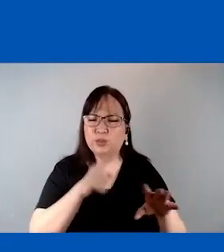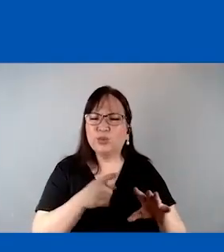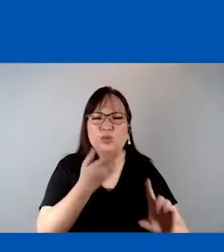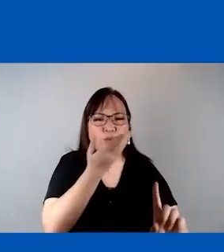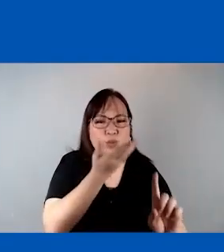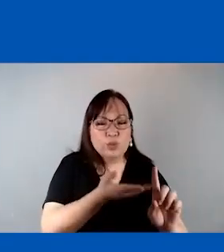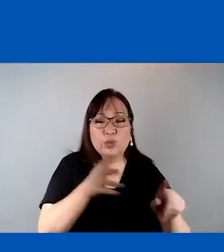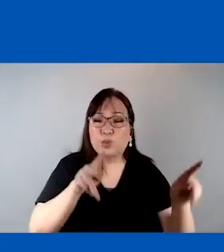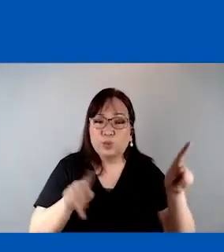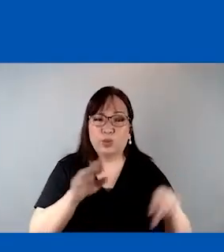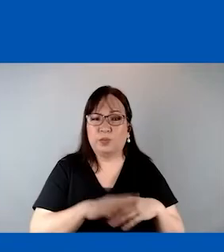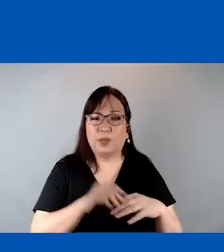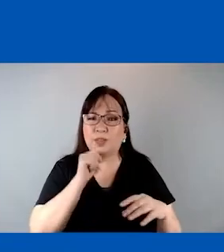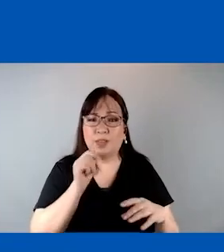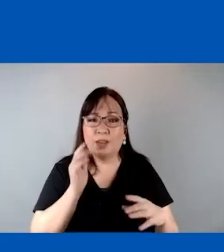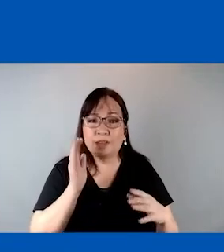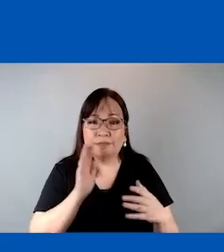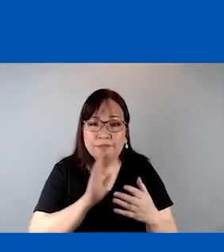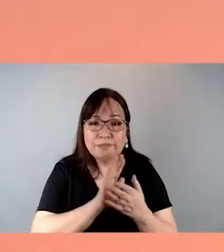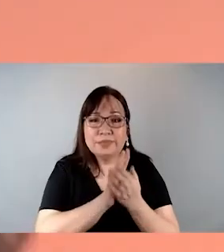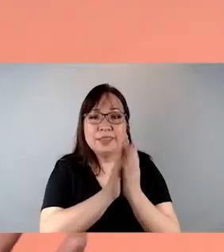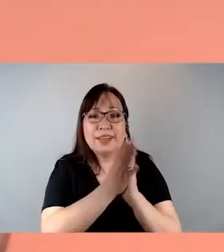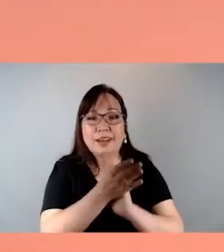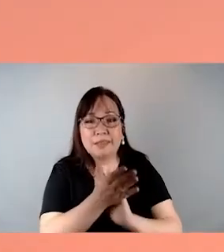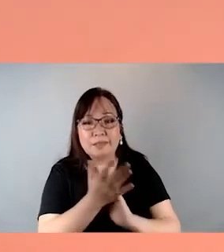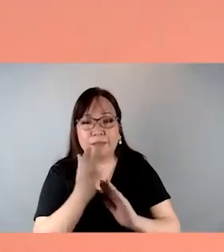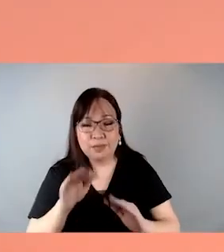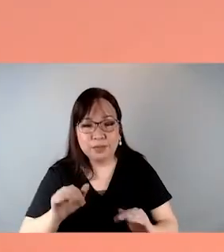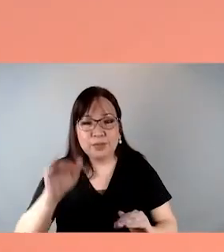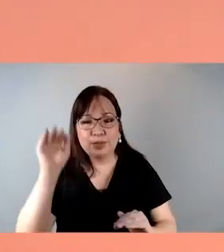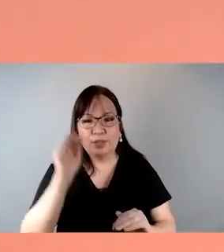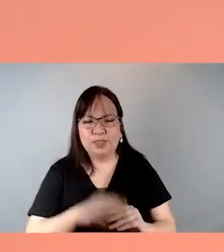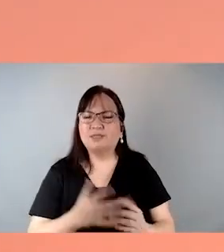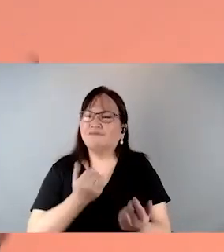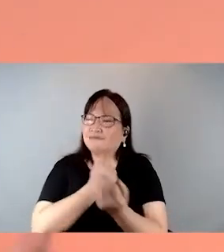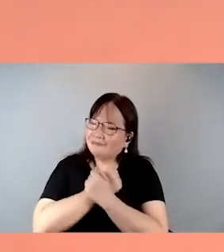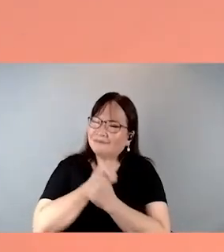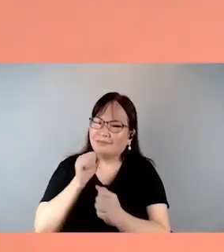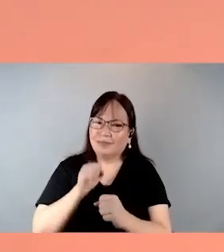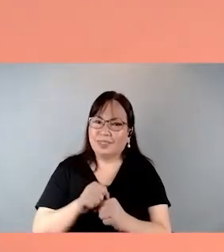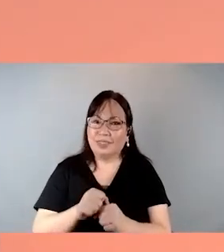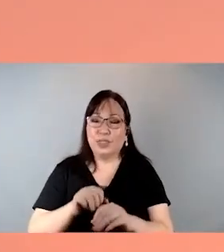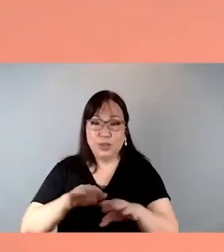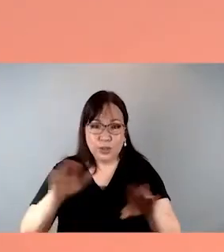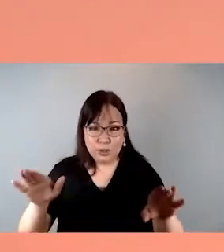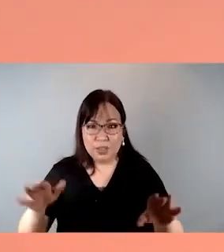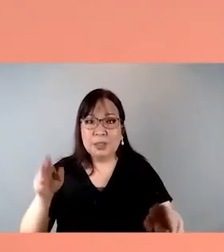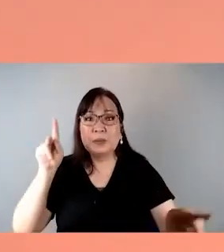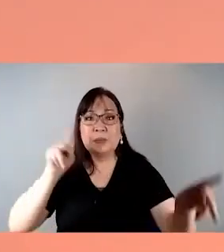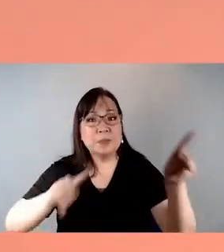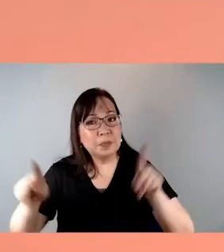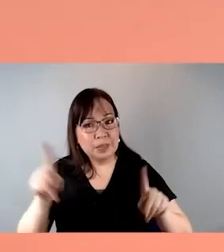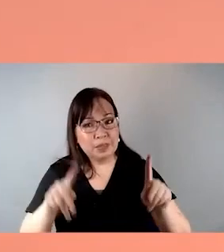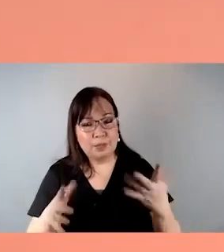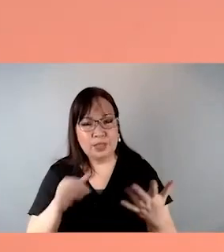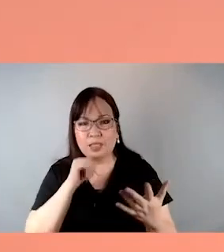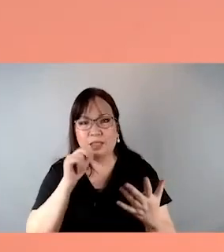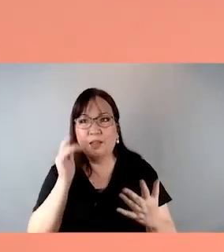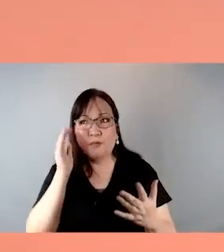beings, and not just becomings. I love that. Children are beings, and not becomings.